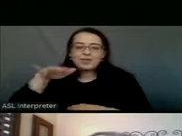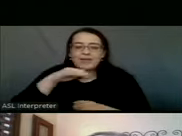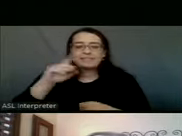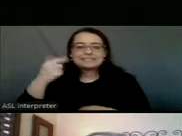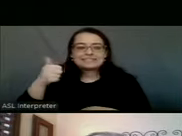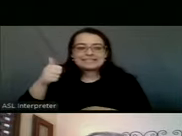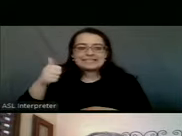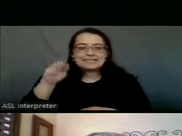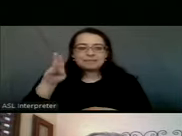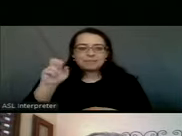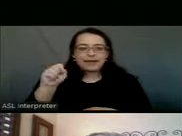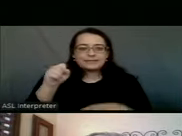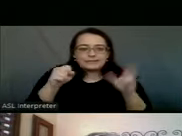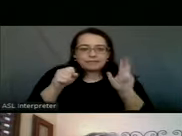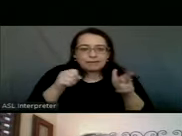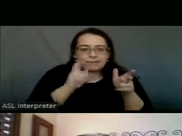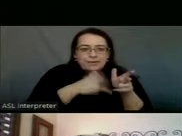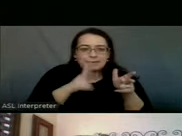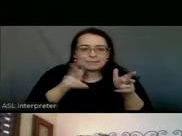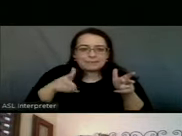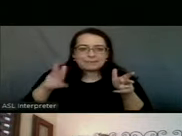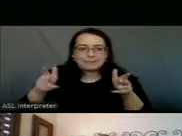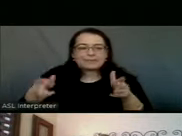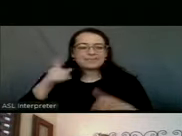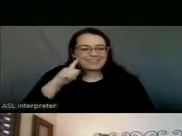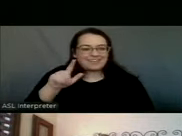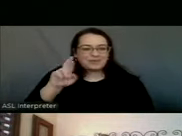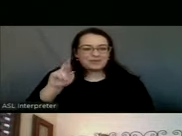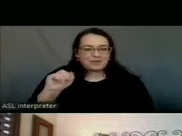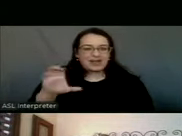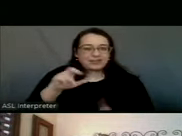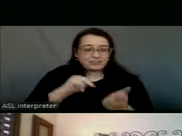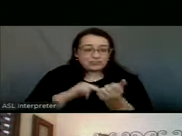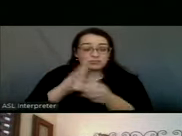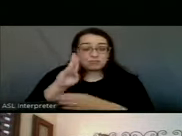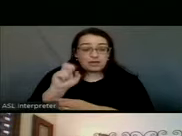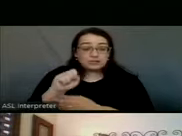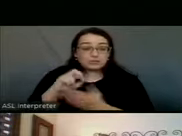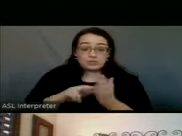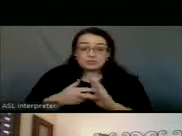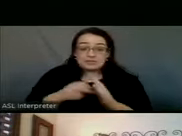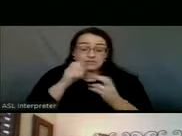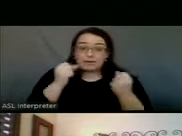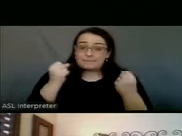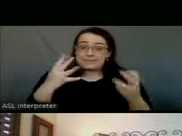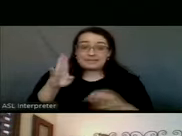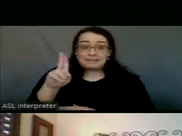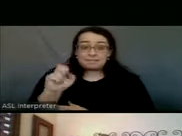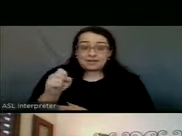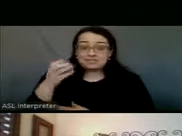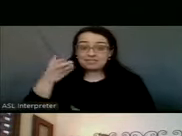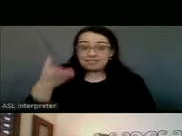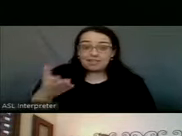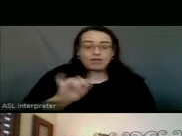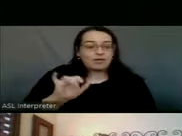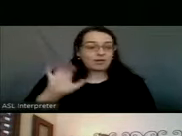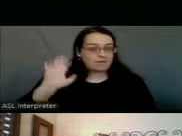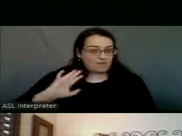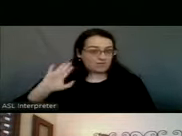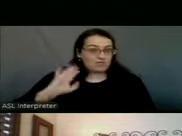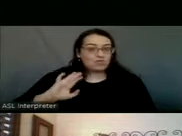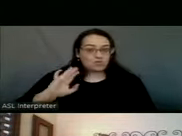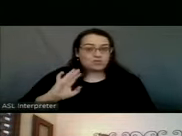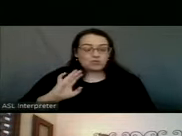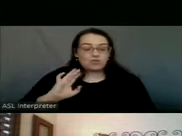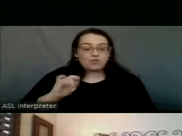buses that are there that are basically for the RAC nurses. And so there's still, there's not near as many buses as there were before. So